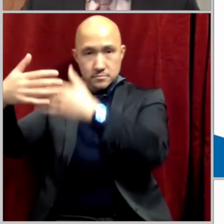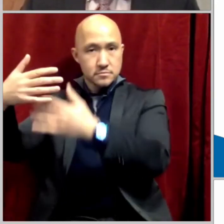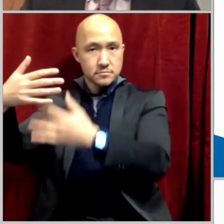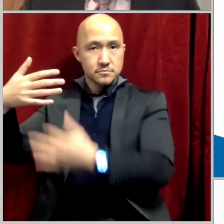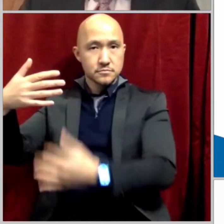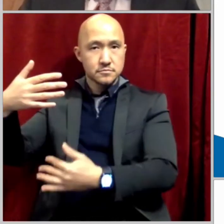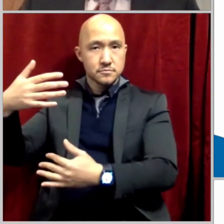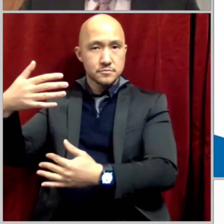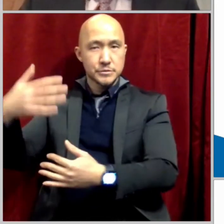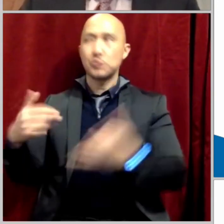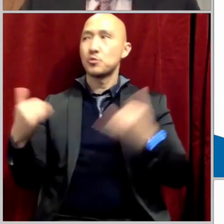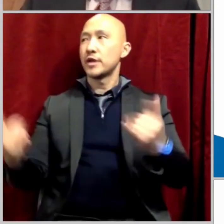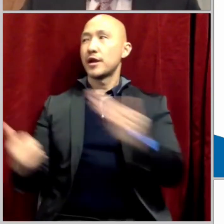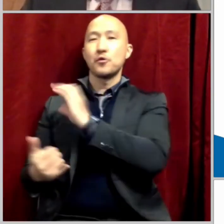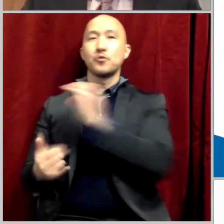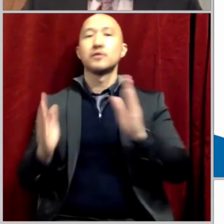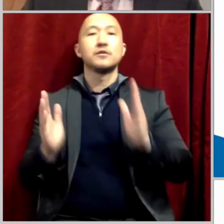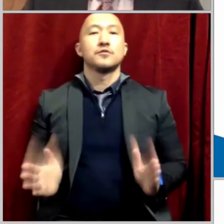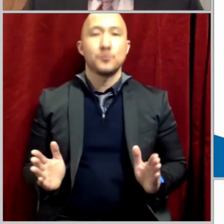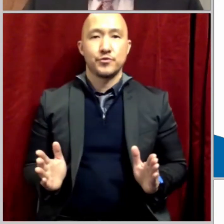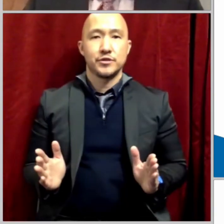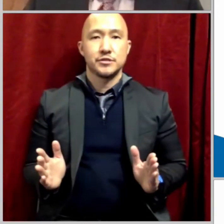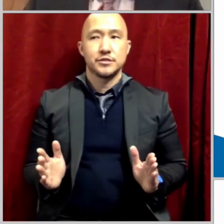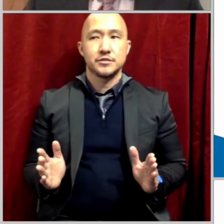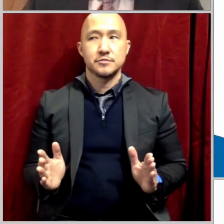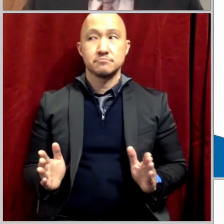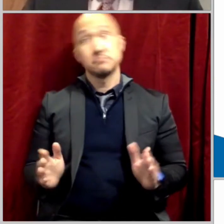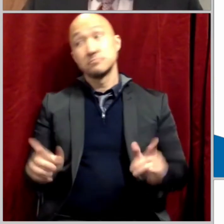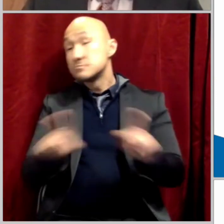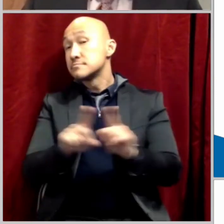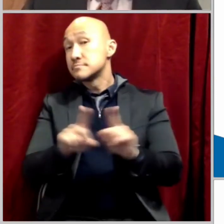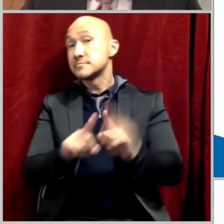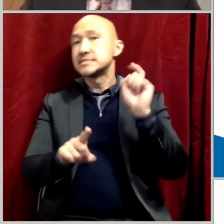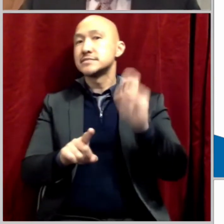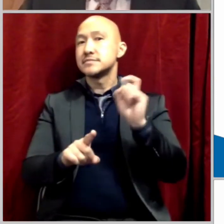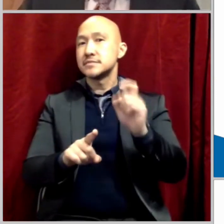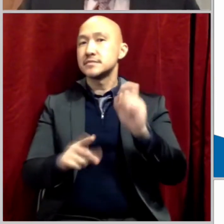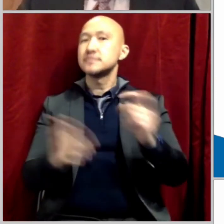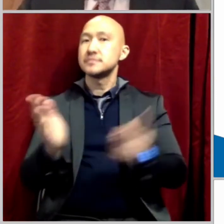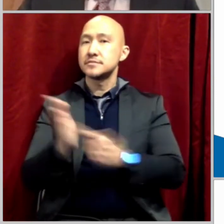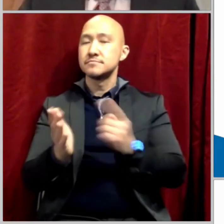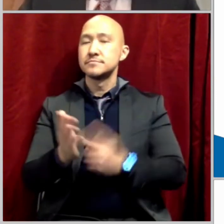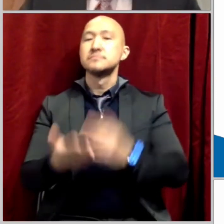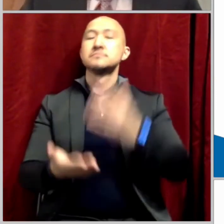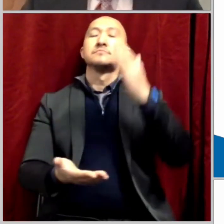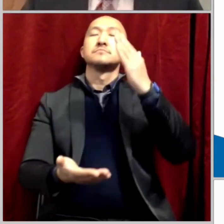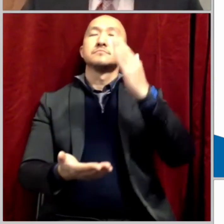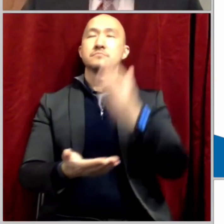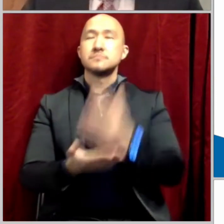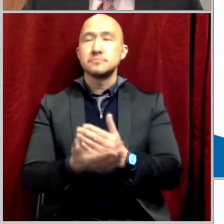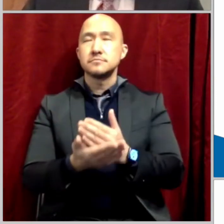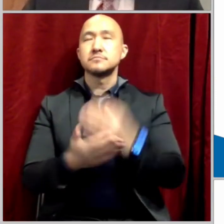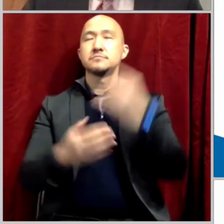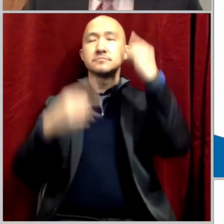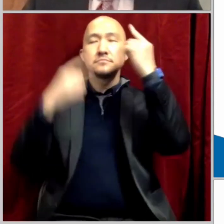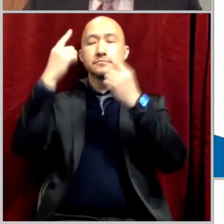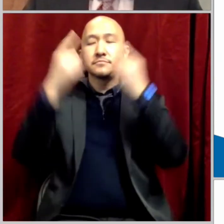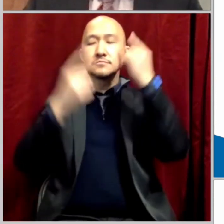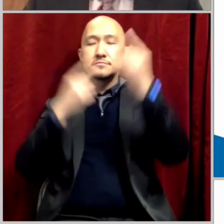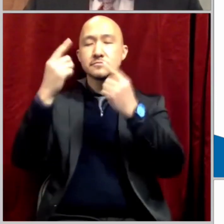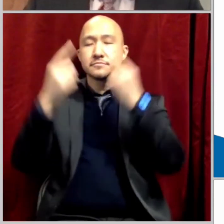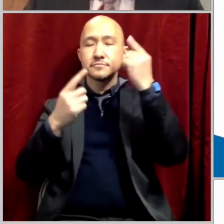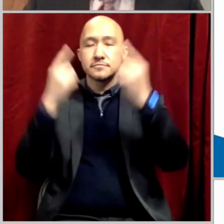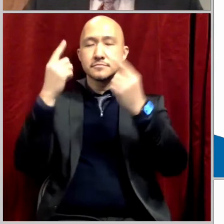pause points? Well, God knows the importance of pausing, of spiritual pause points. When he delivered his people from Egyptian